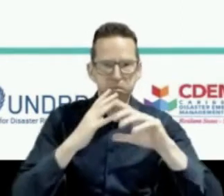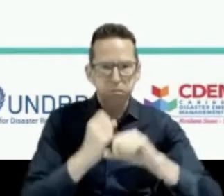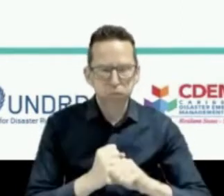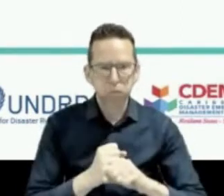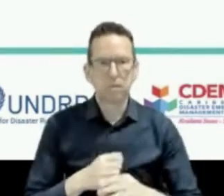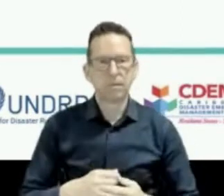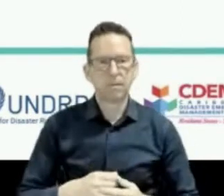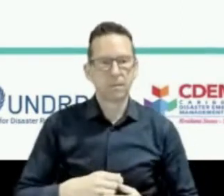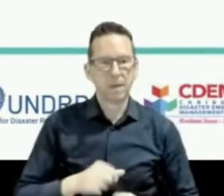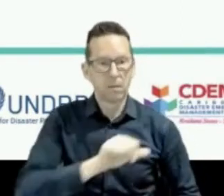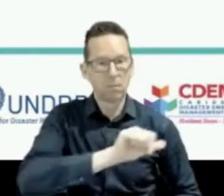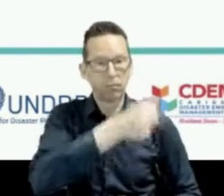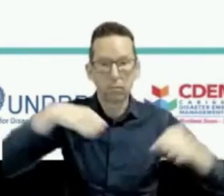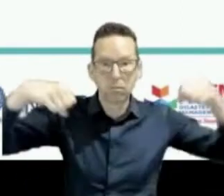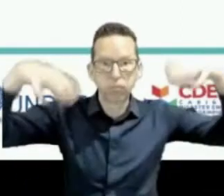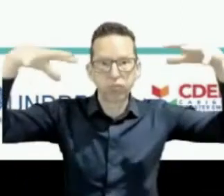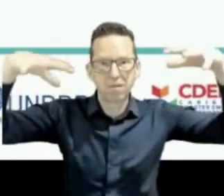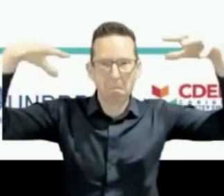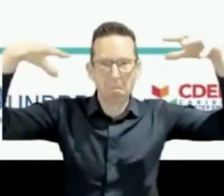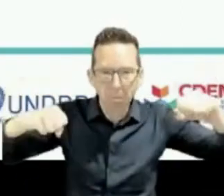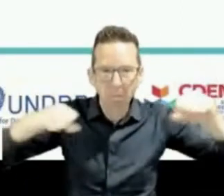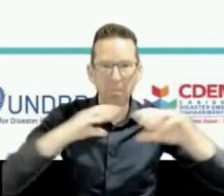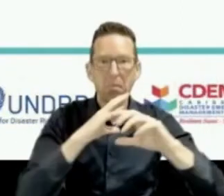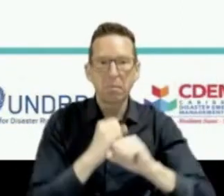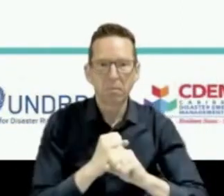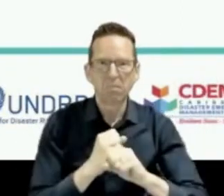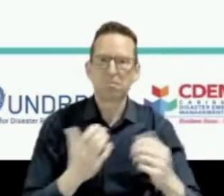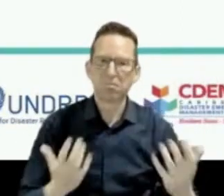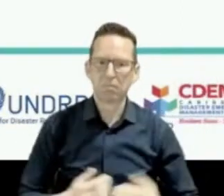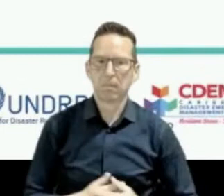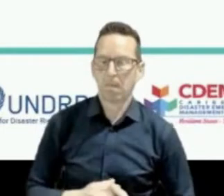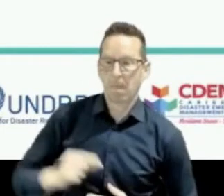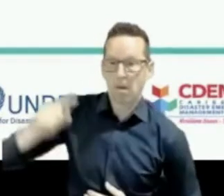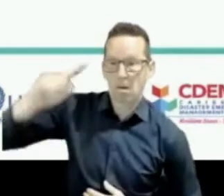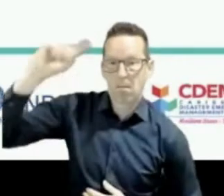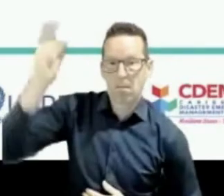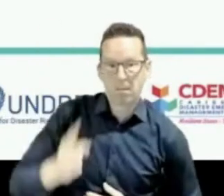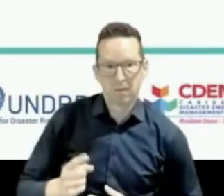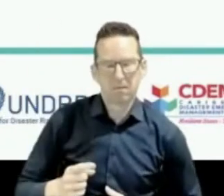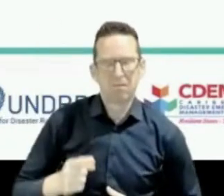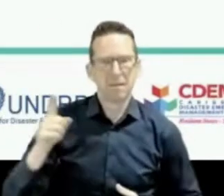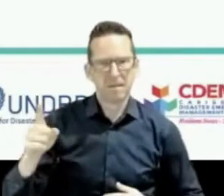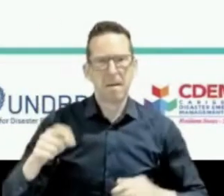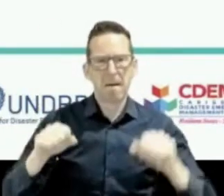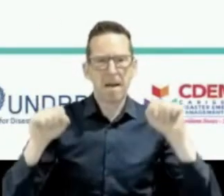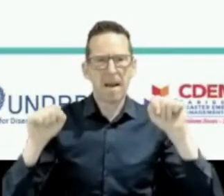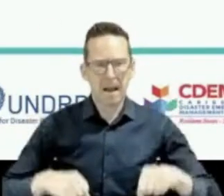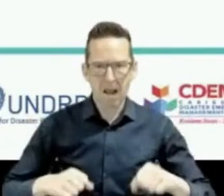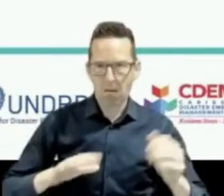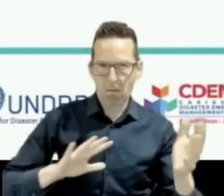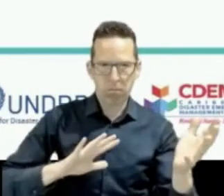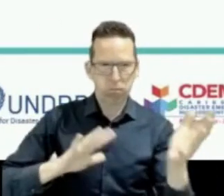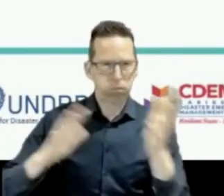therefore, can actually not only create a disaster, but hinder sustainable development. And on the right, we have the example from